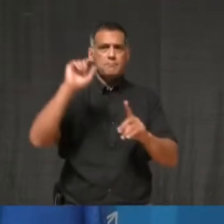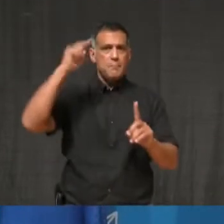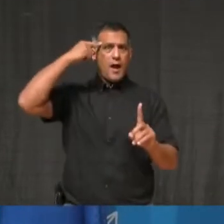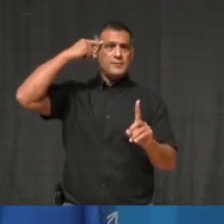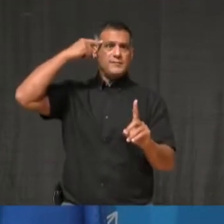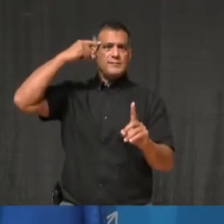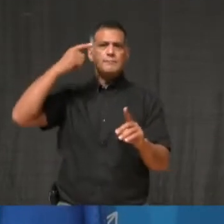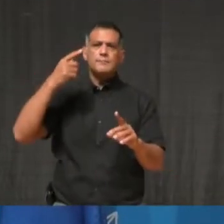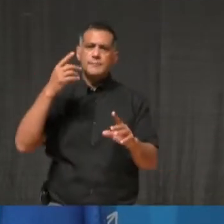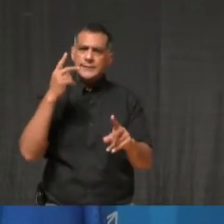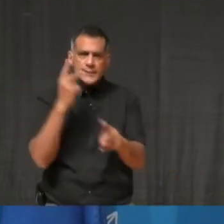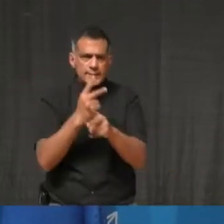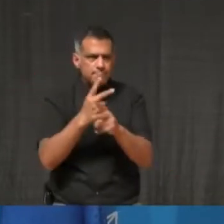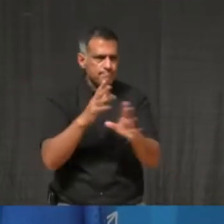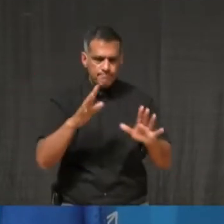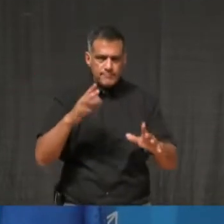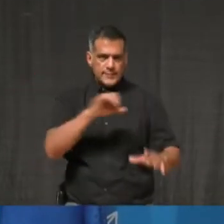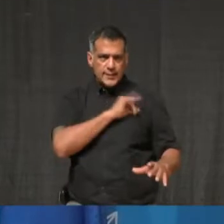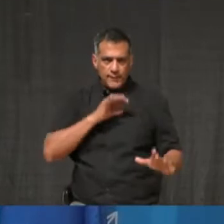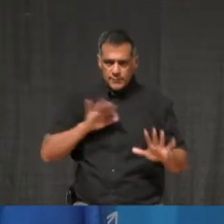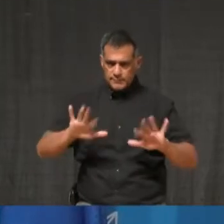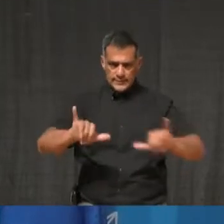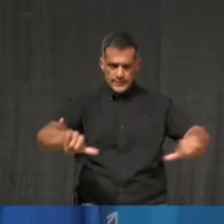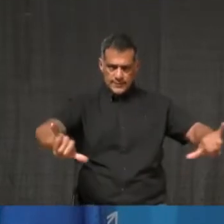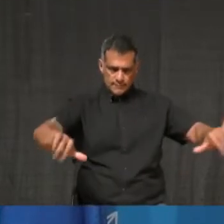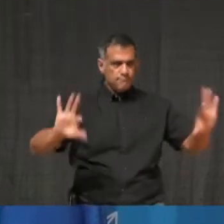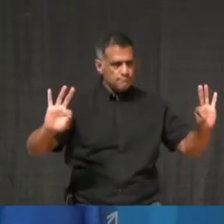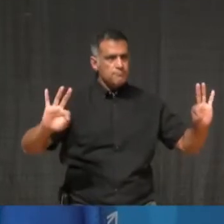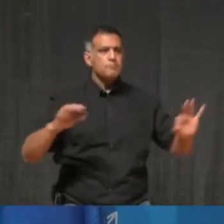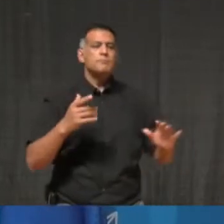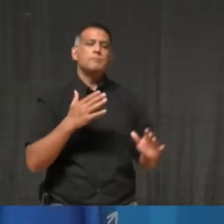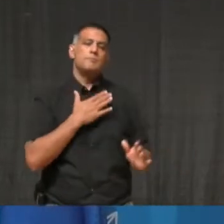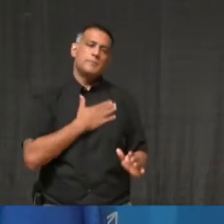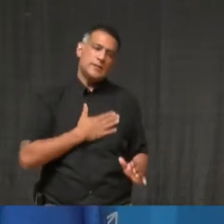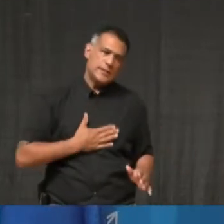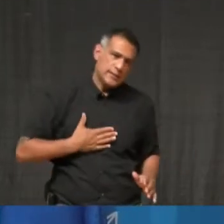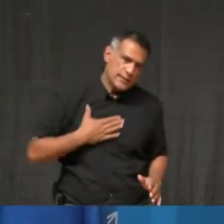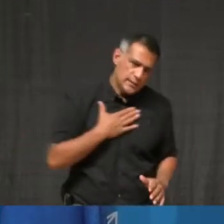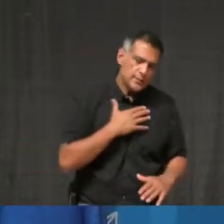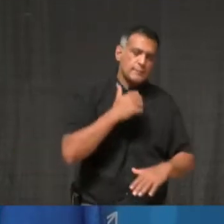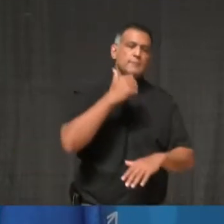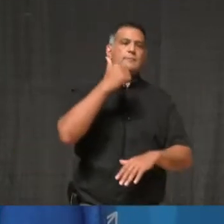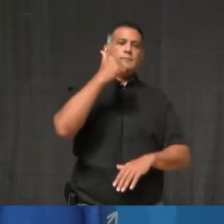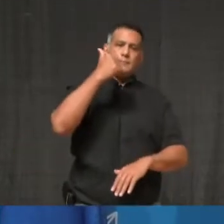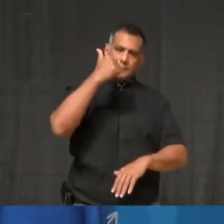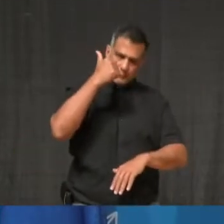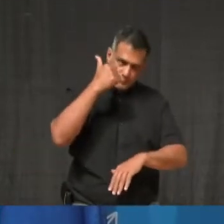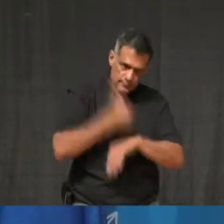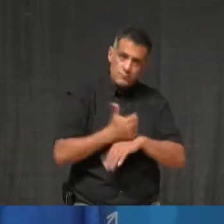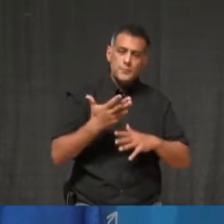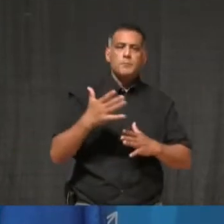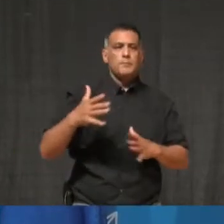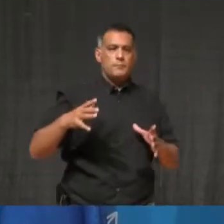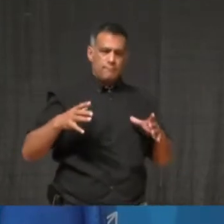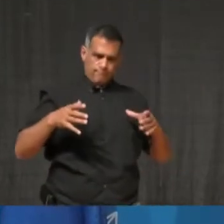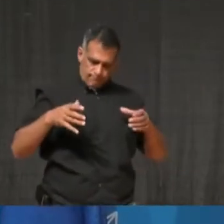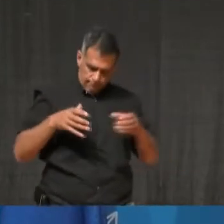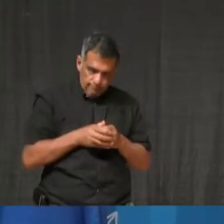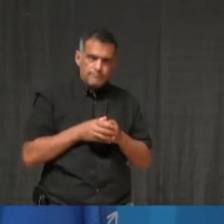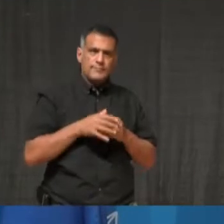you to put in place precautions to protect your workers or face enforcement action. And for everyone at work,